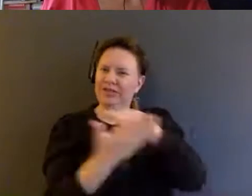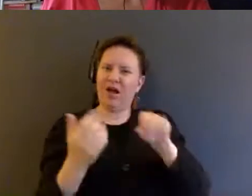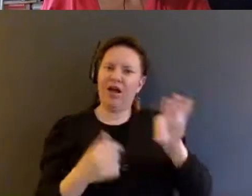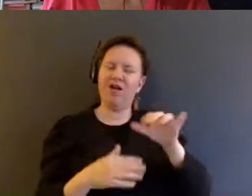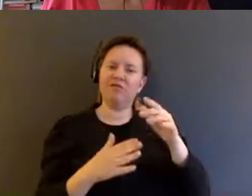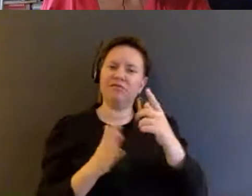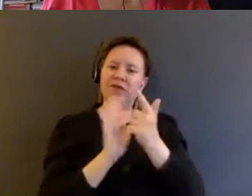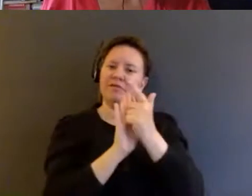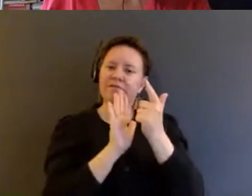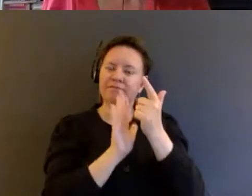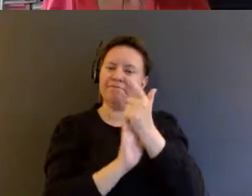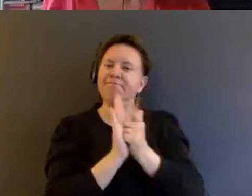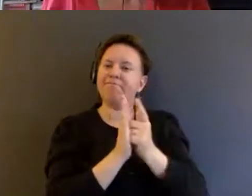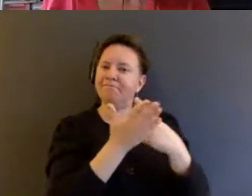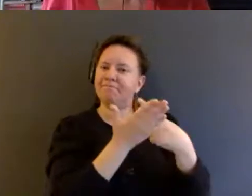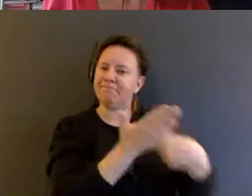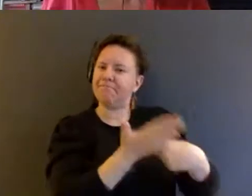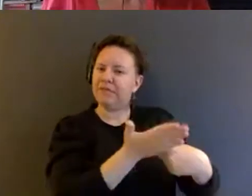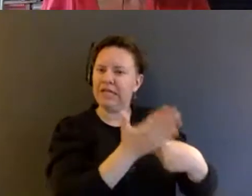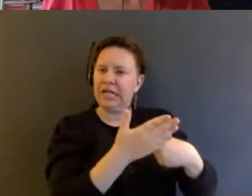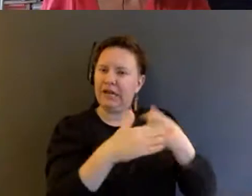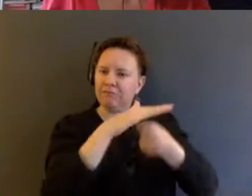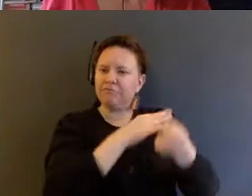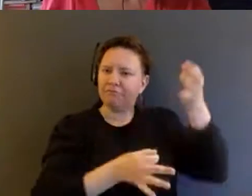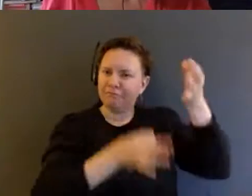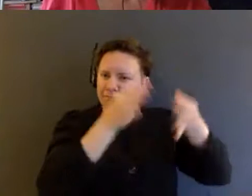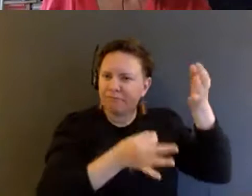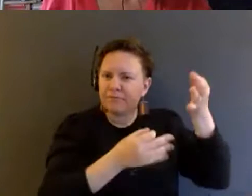there. So I'm going to shift here and ask you to talk a